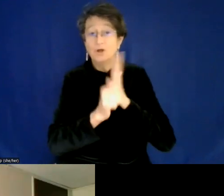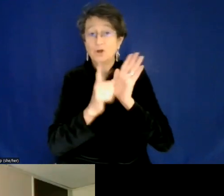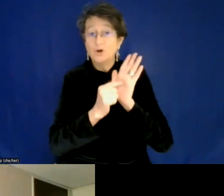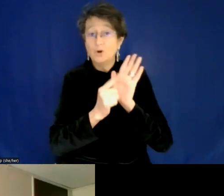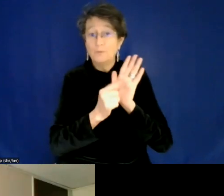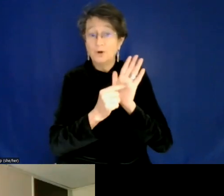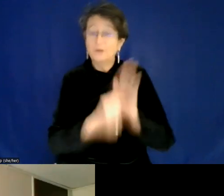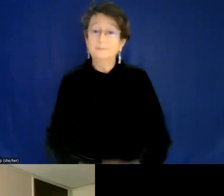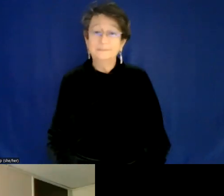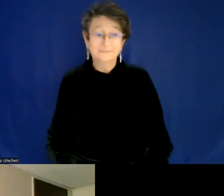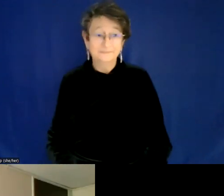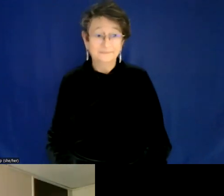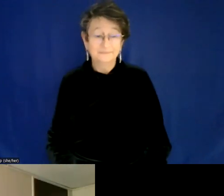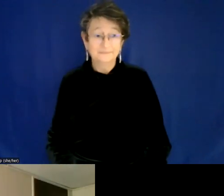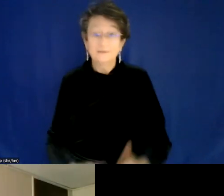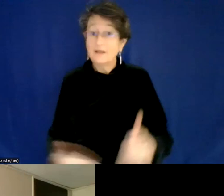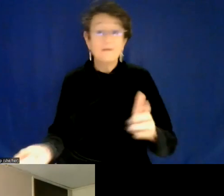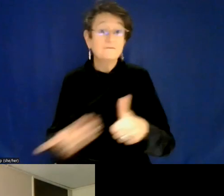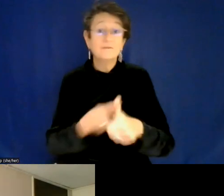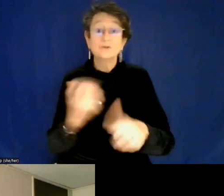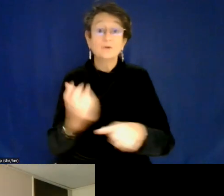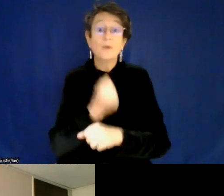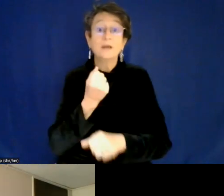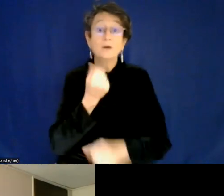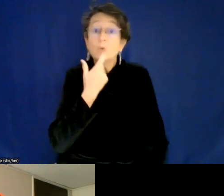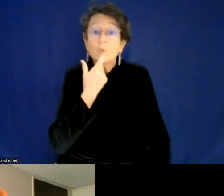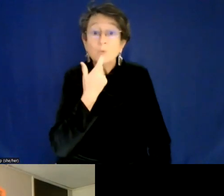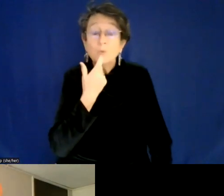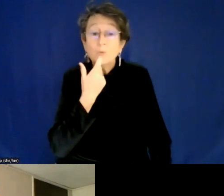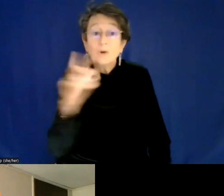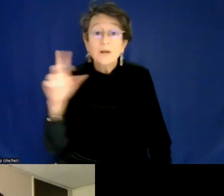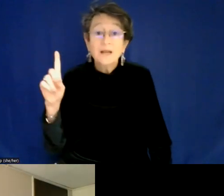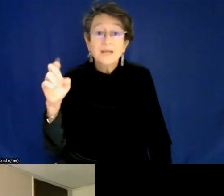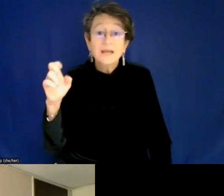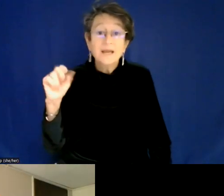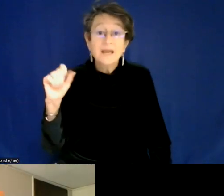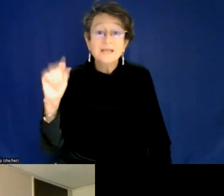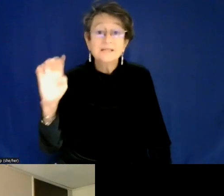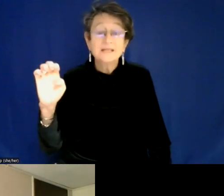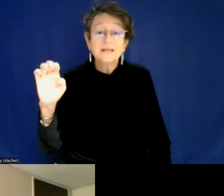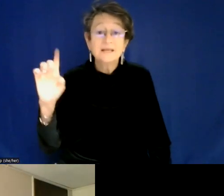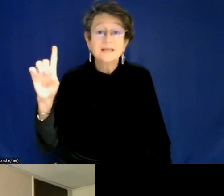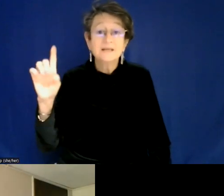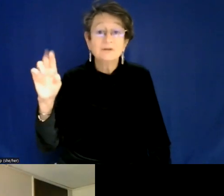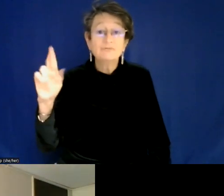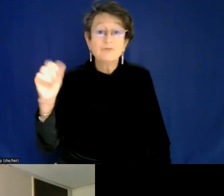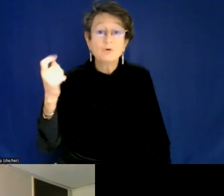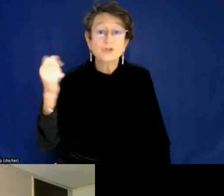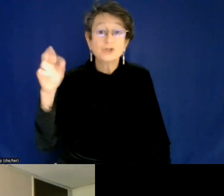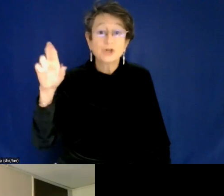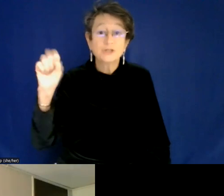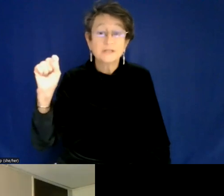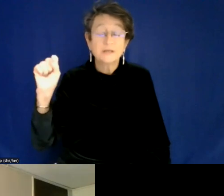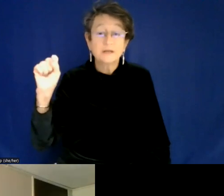So the first winner is Denise DeRocher. So you have won the scarf